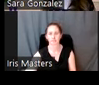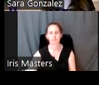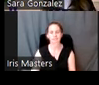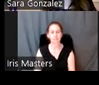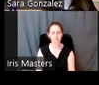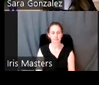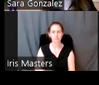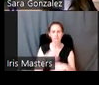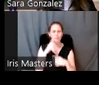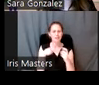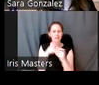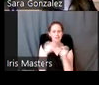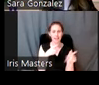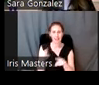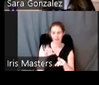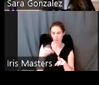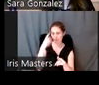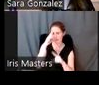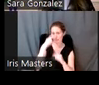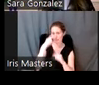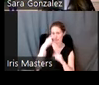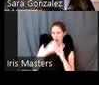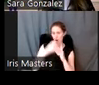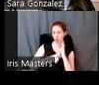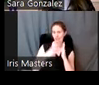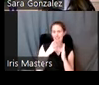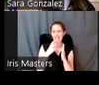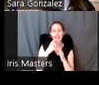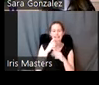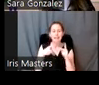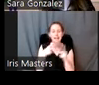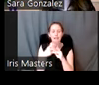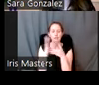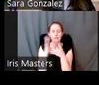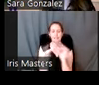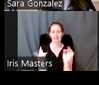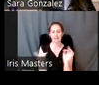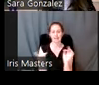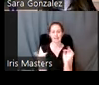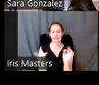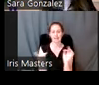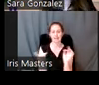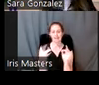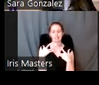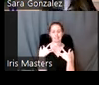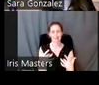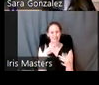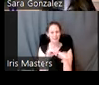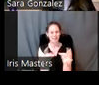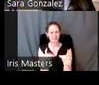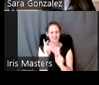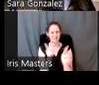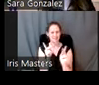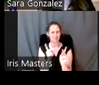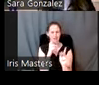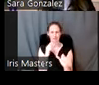So what exactly happens when we think of archaeology as a form of storytelling? Because typically, when we mention